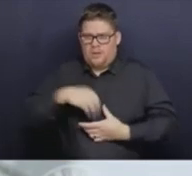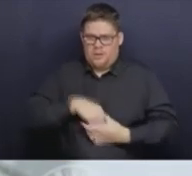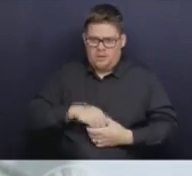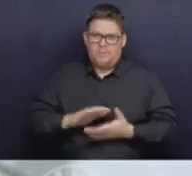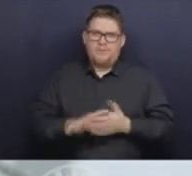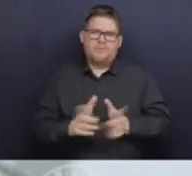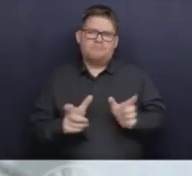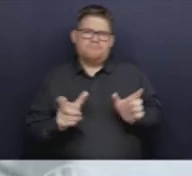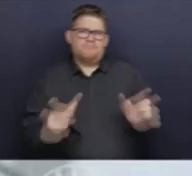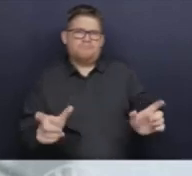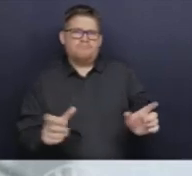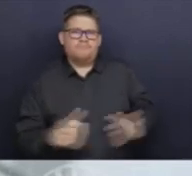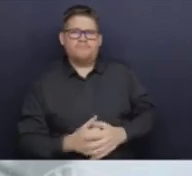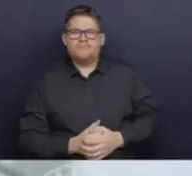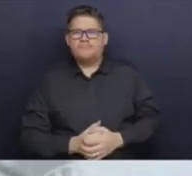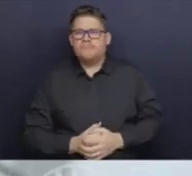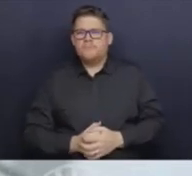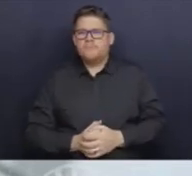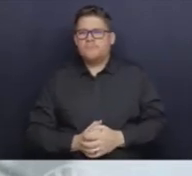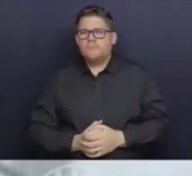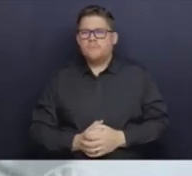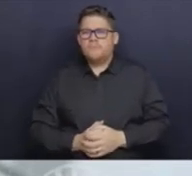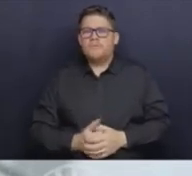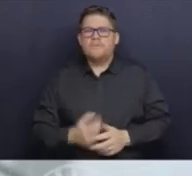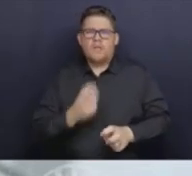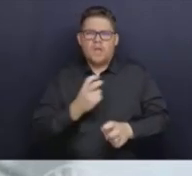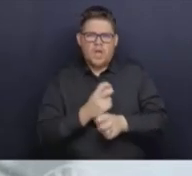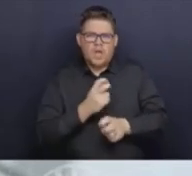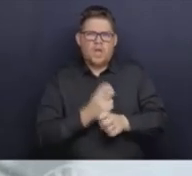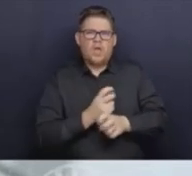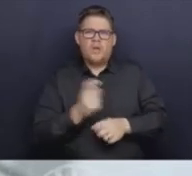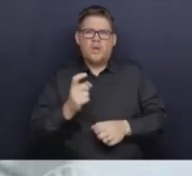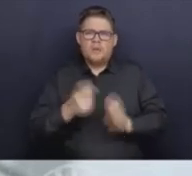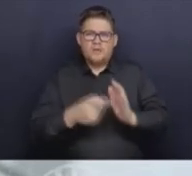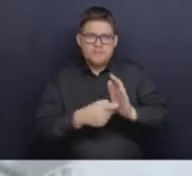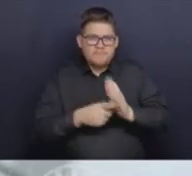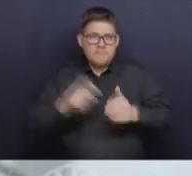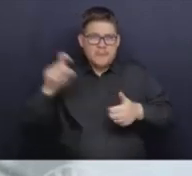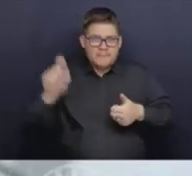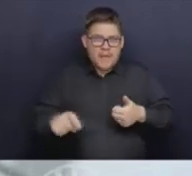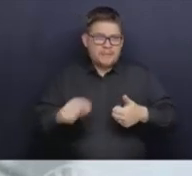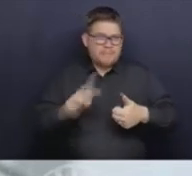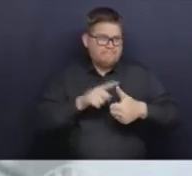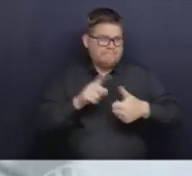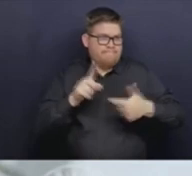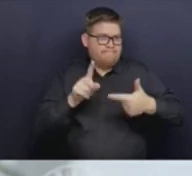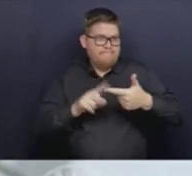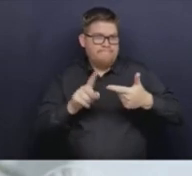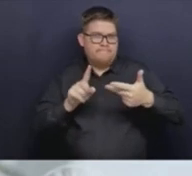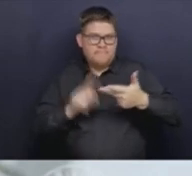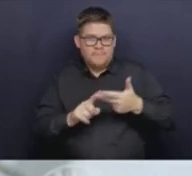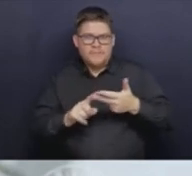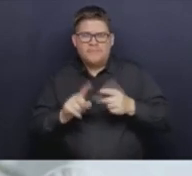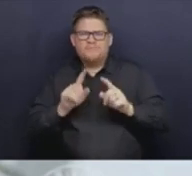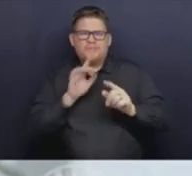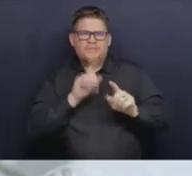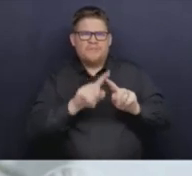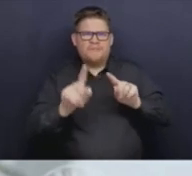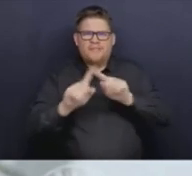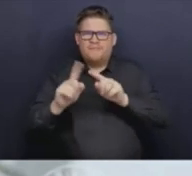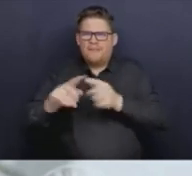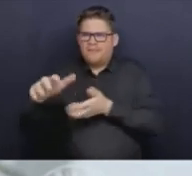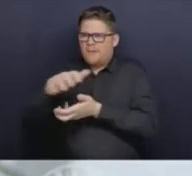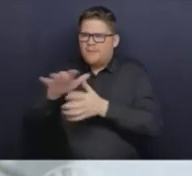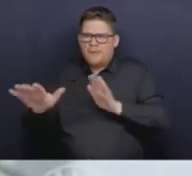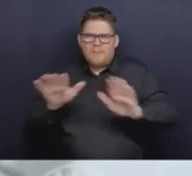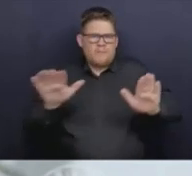place a standard that says you must have this. So it is a combination of those things. But overall, all of the data that we